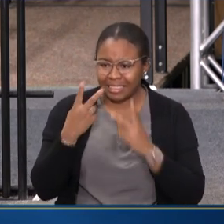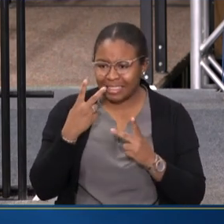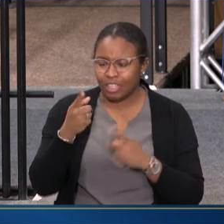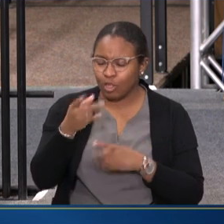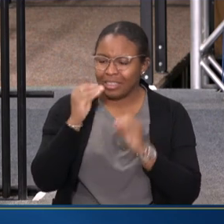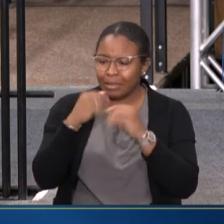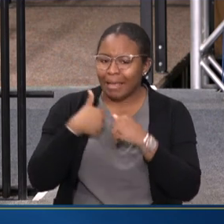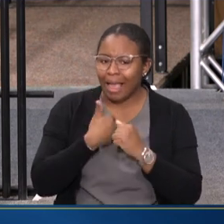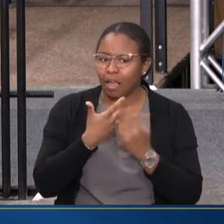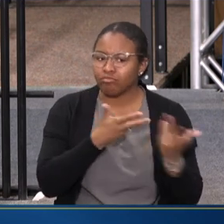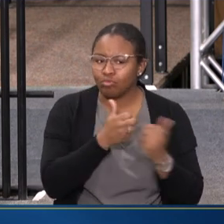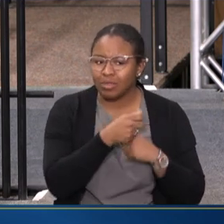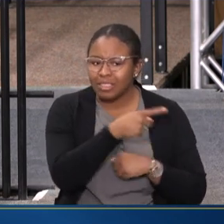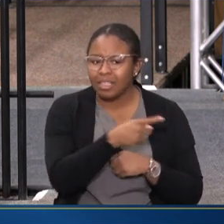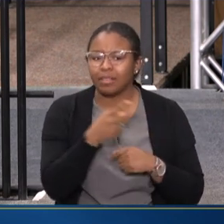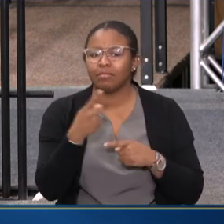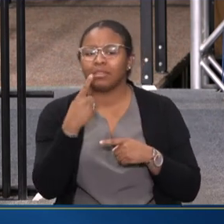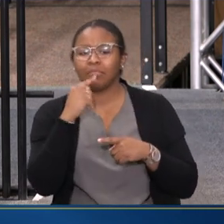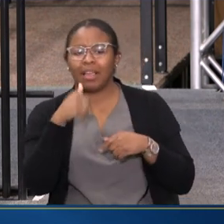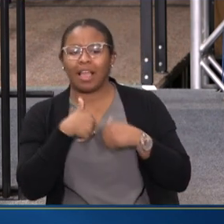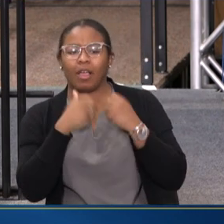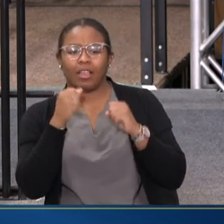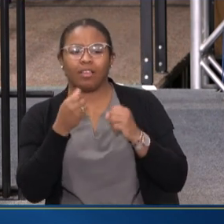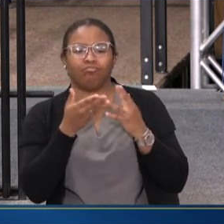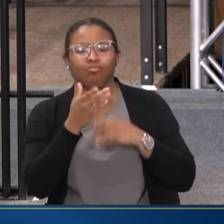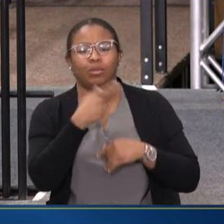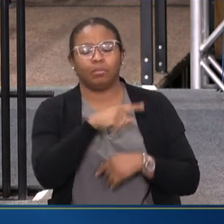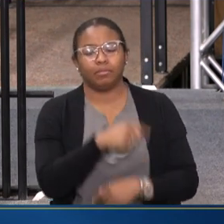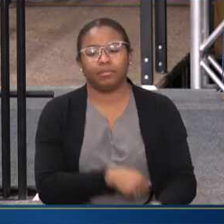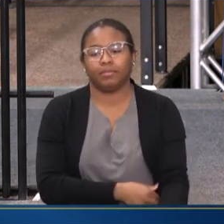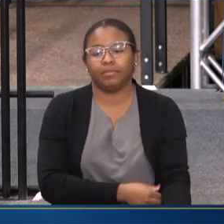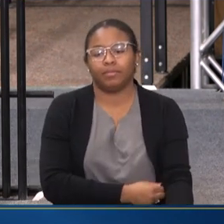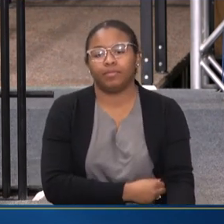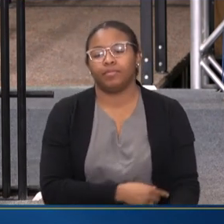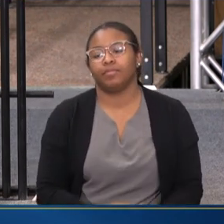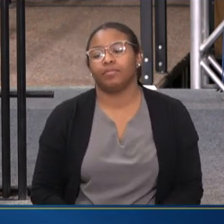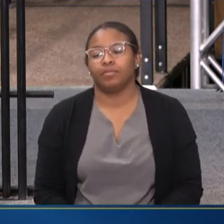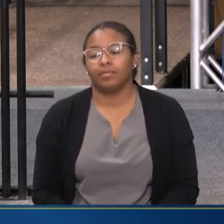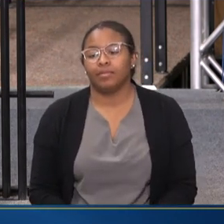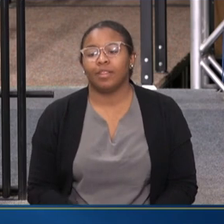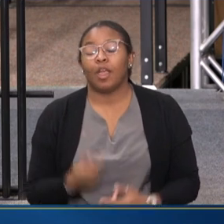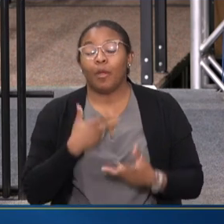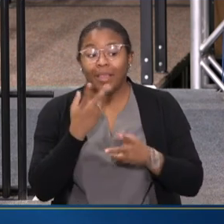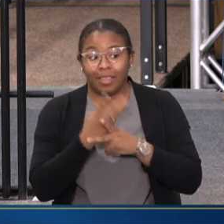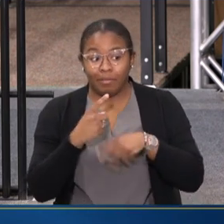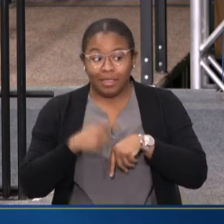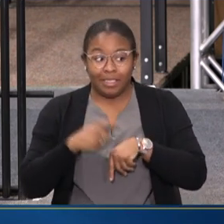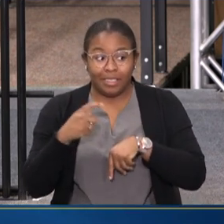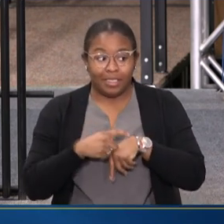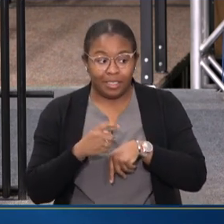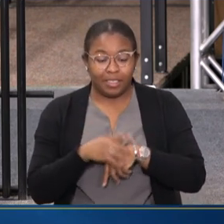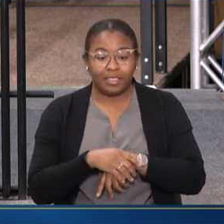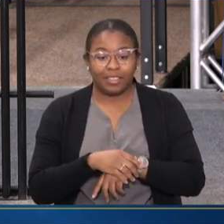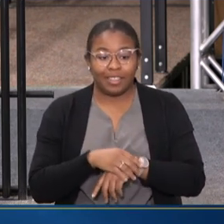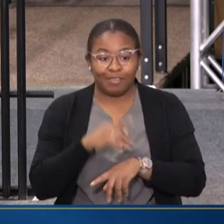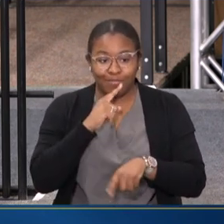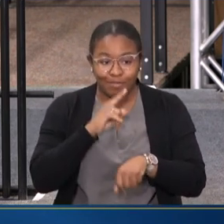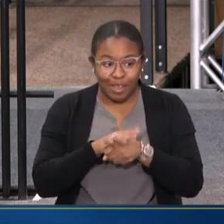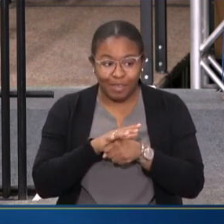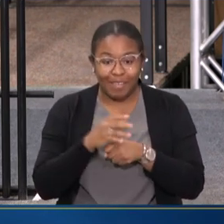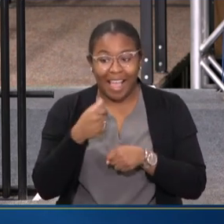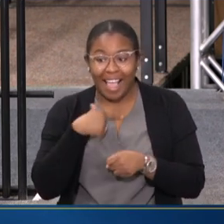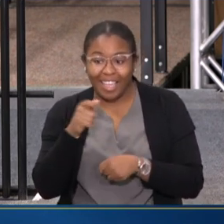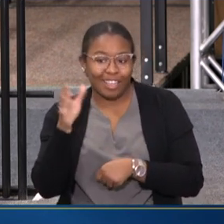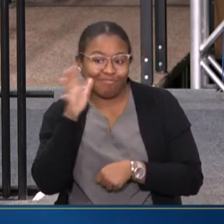TO TALK TO THEM AND TELL ME HOW TO GET THEM OUT. THAT'S LOVELY. WELL, I WANT TO KEEP US ON TIME. I PROMISE. I COULD